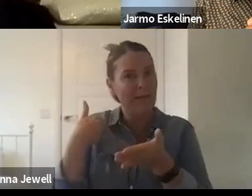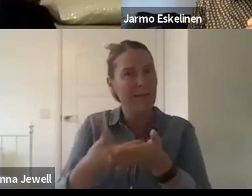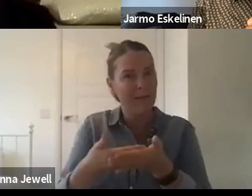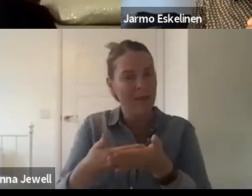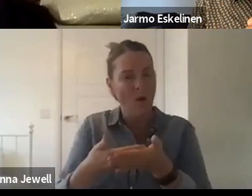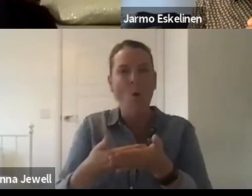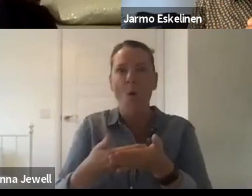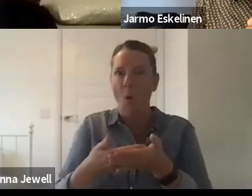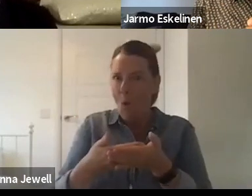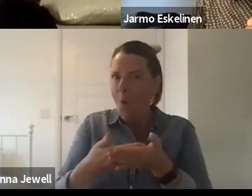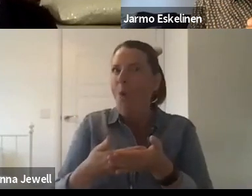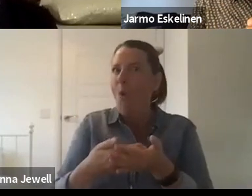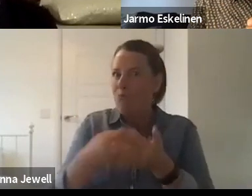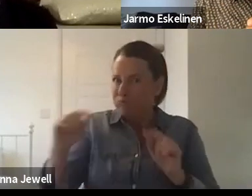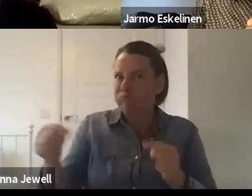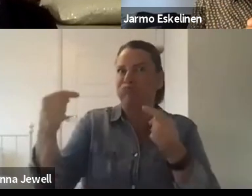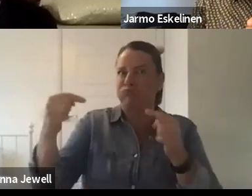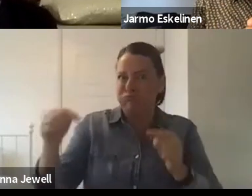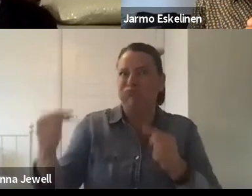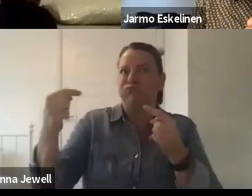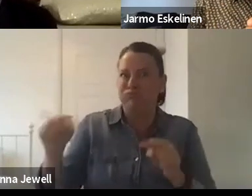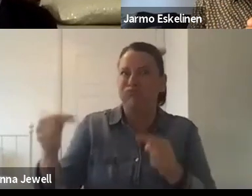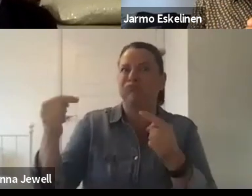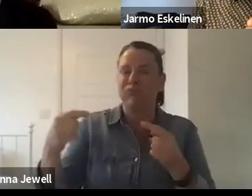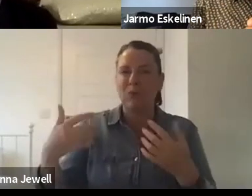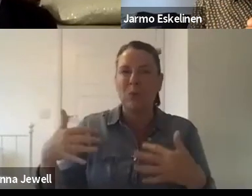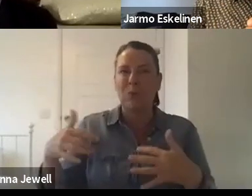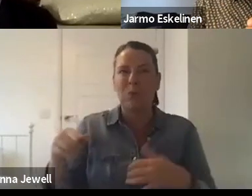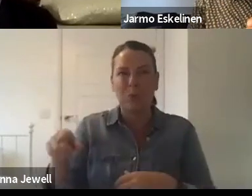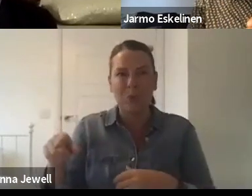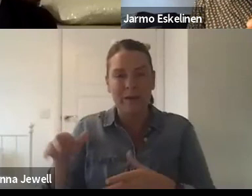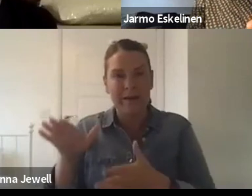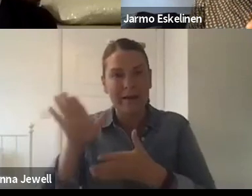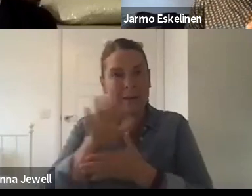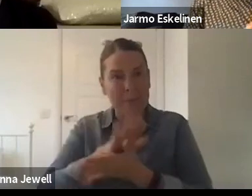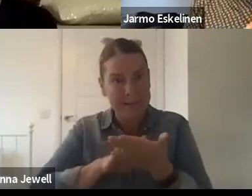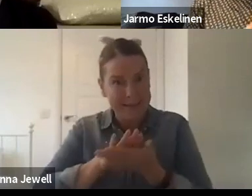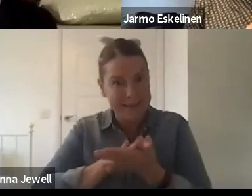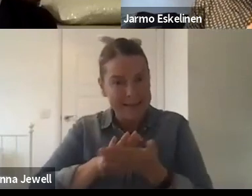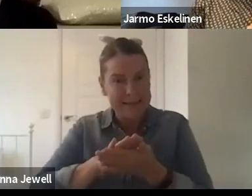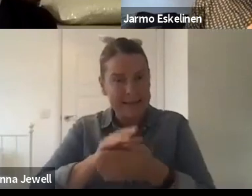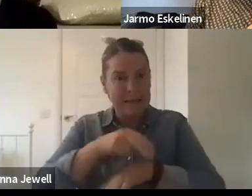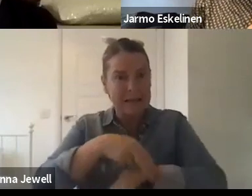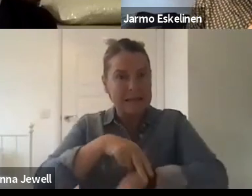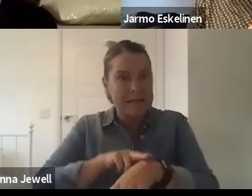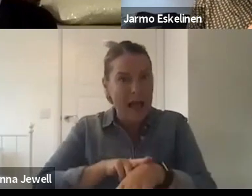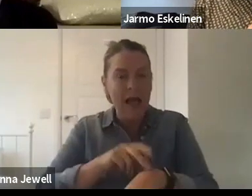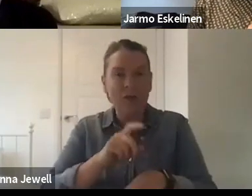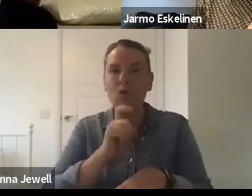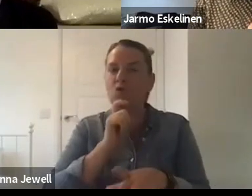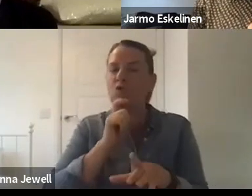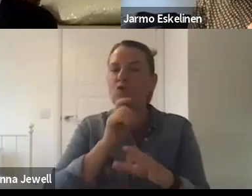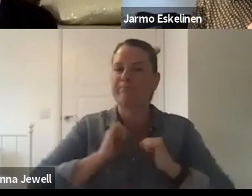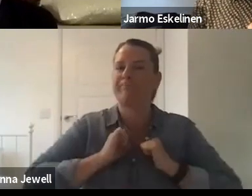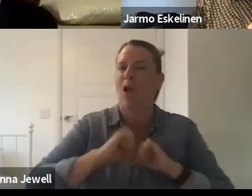provocative. And I think again, it did make people, particularly in teams who were used to doing things in